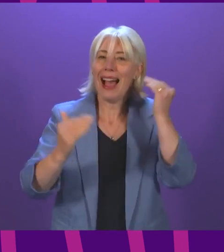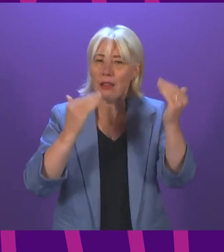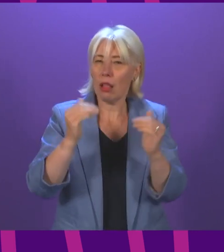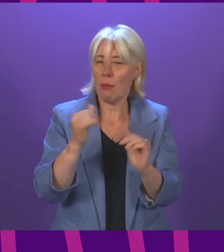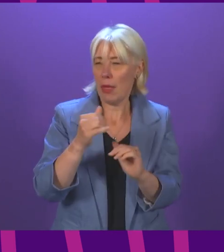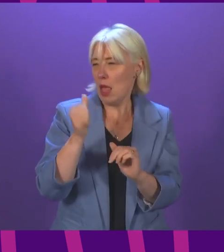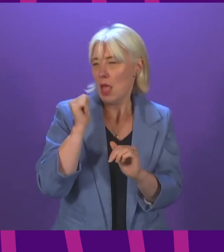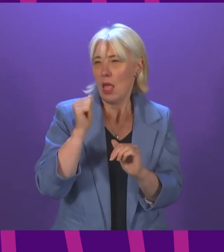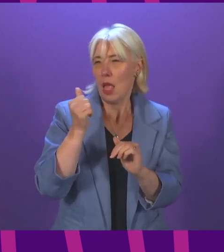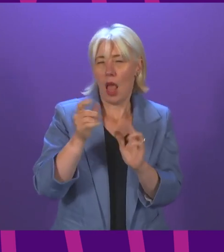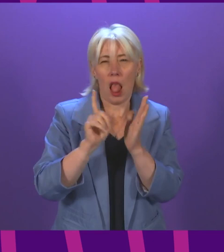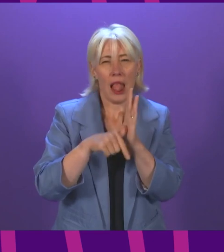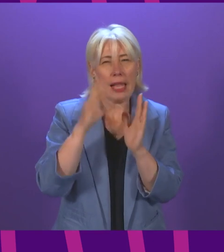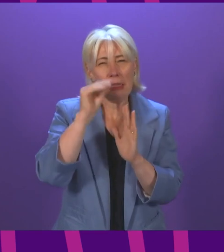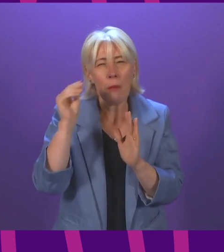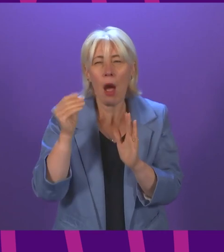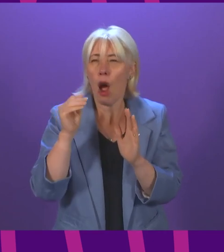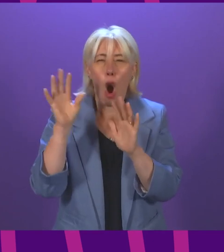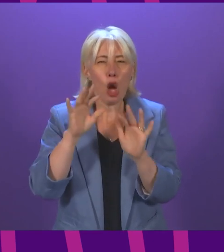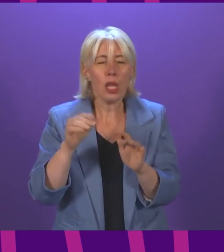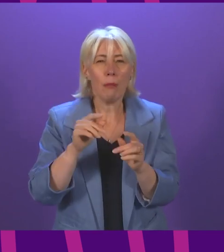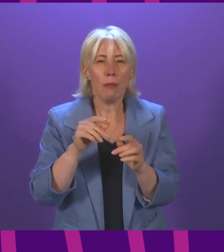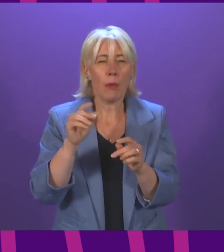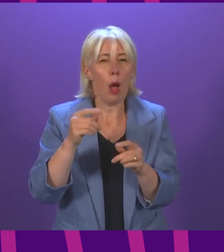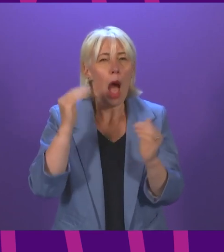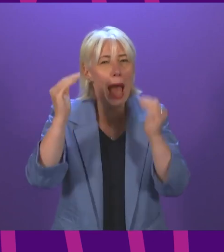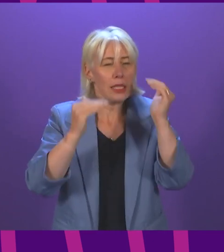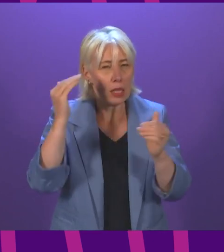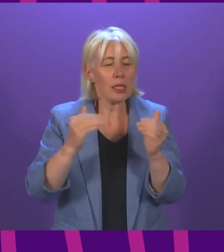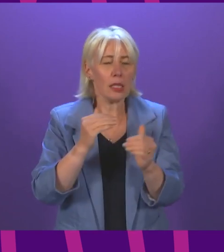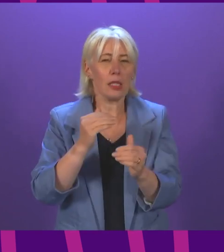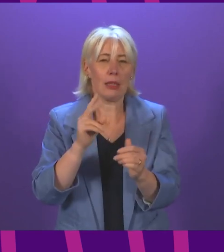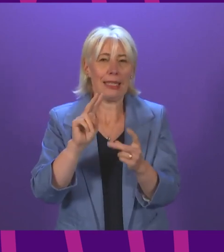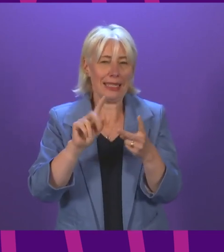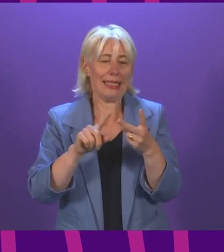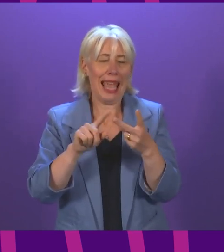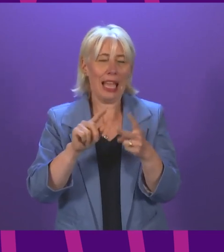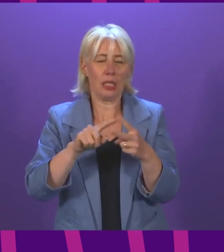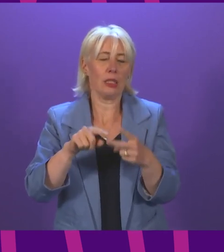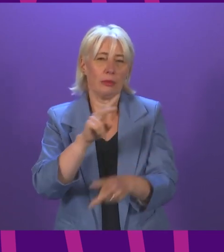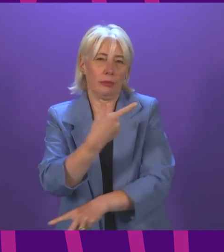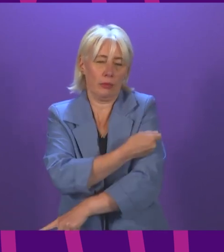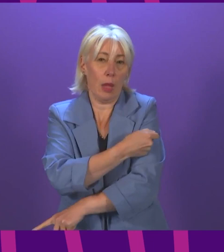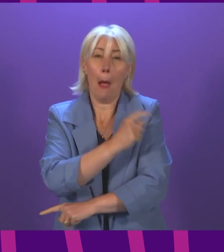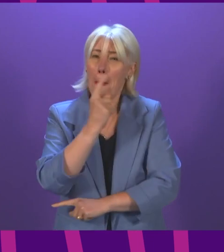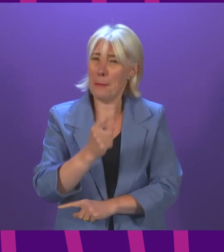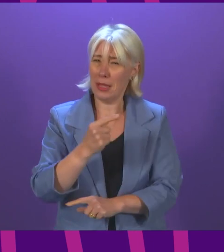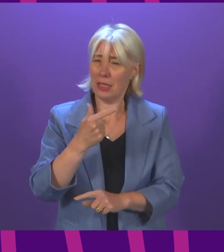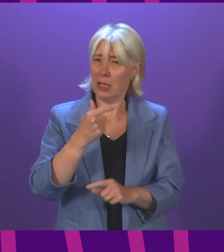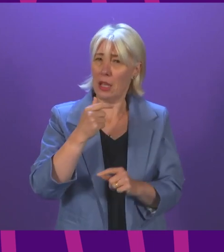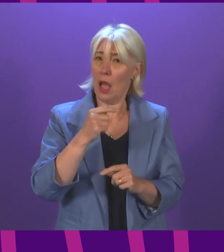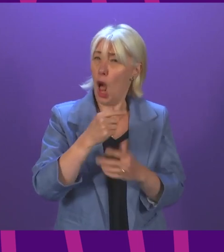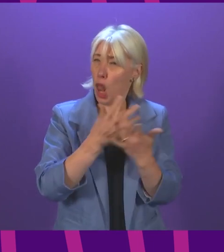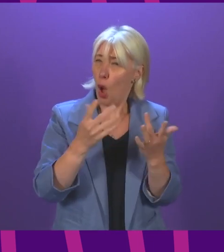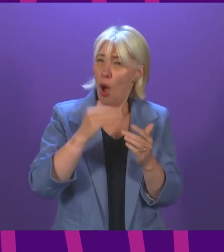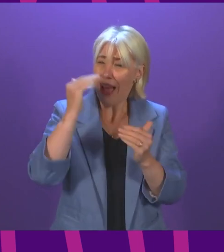summer or early autumn, but there are currently over 170,000 adults under 40 who have had their first dose